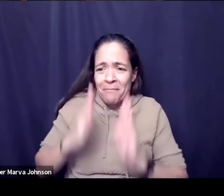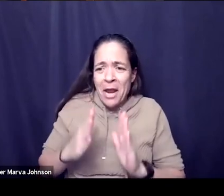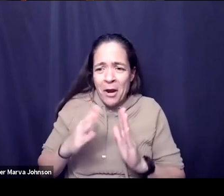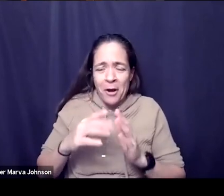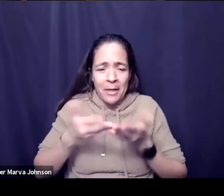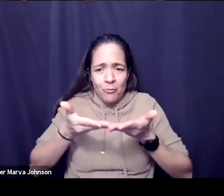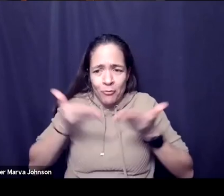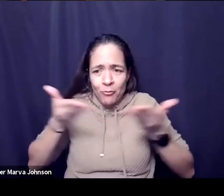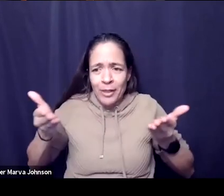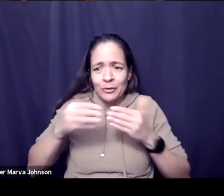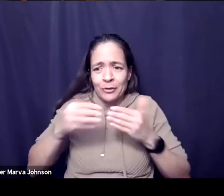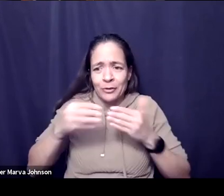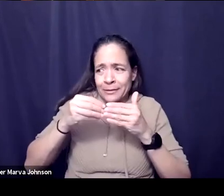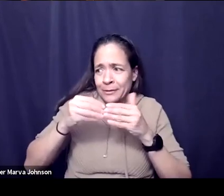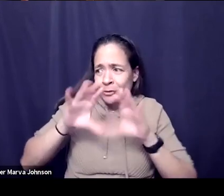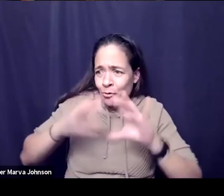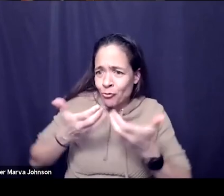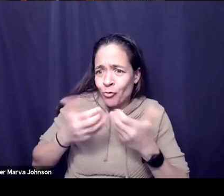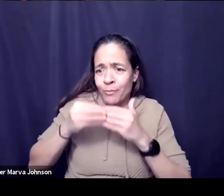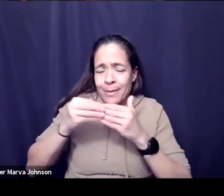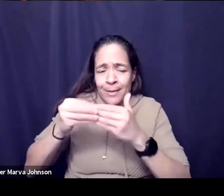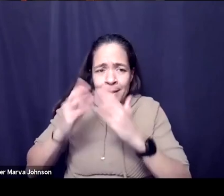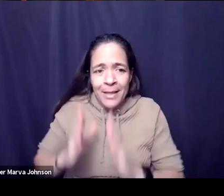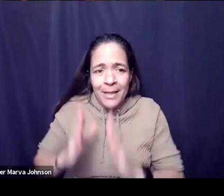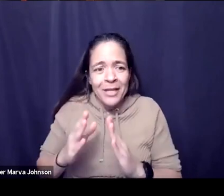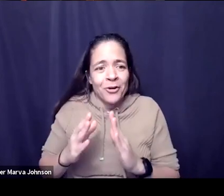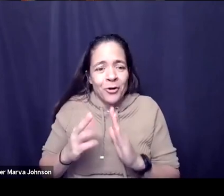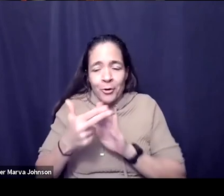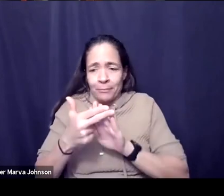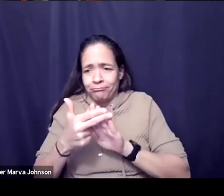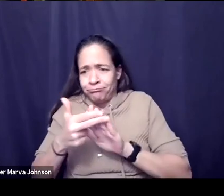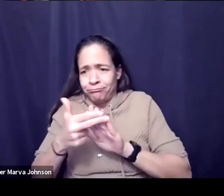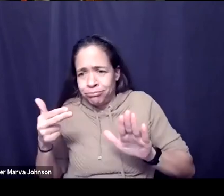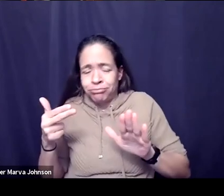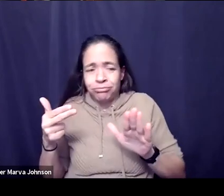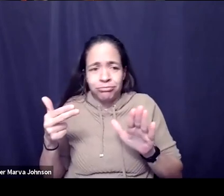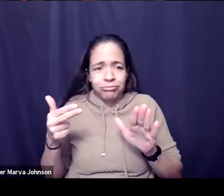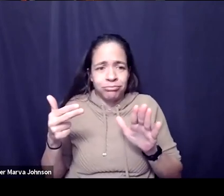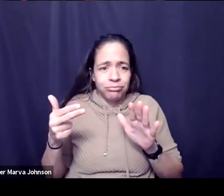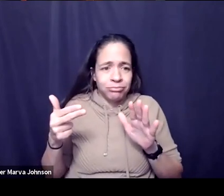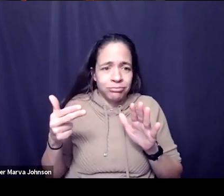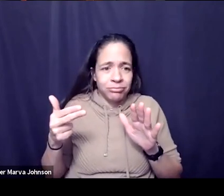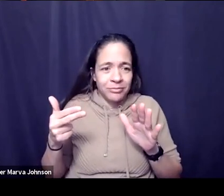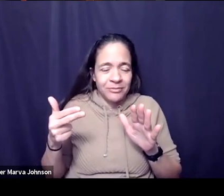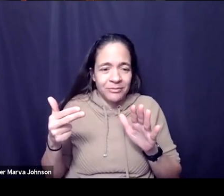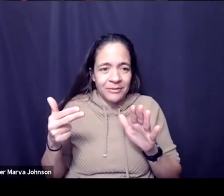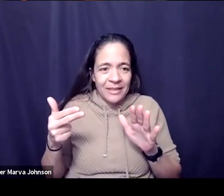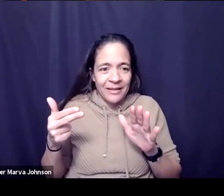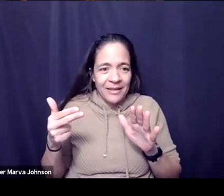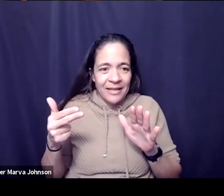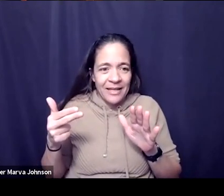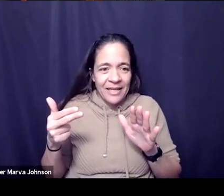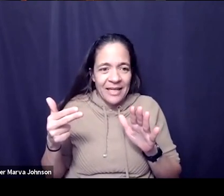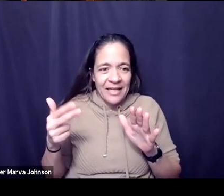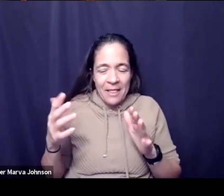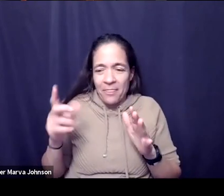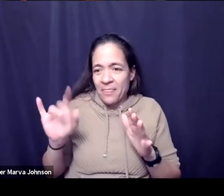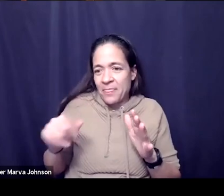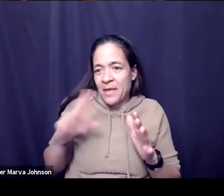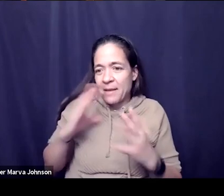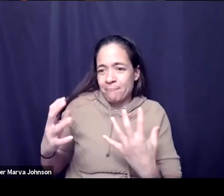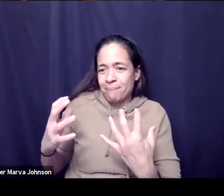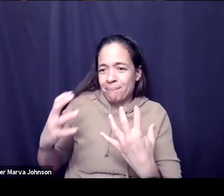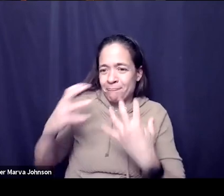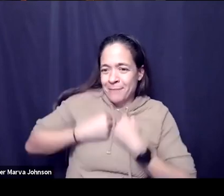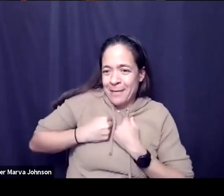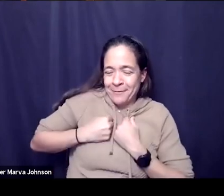how that almost you know uh takes takes over and provides